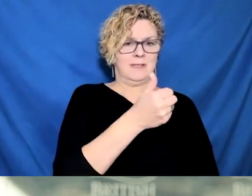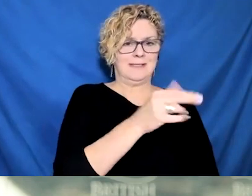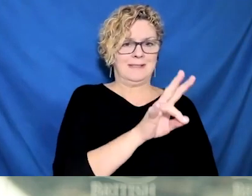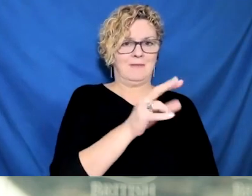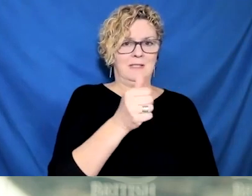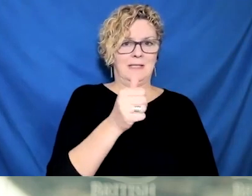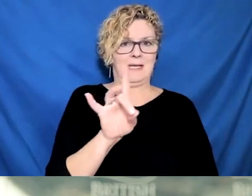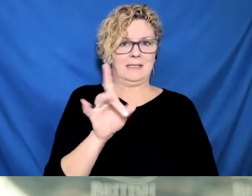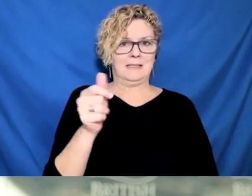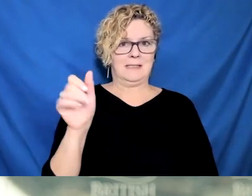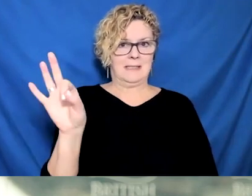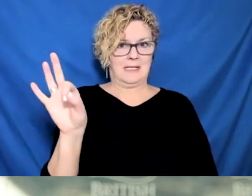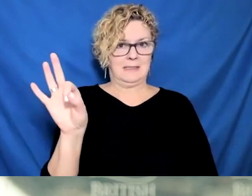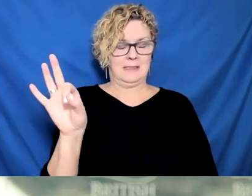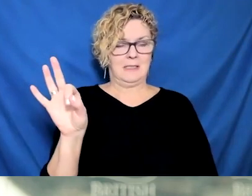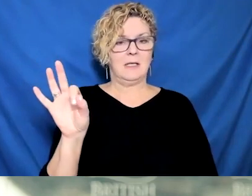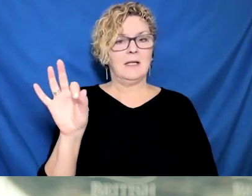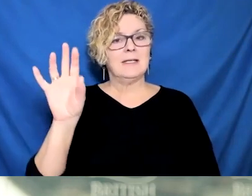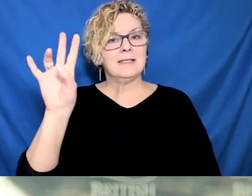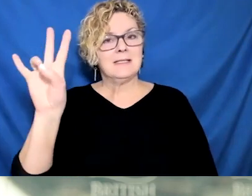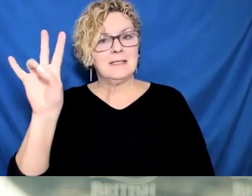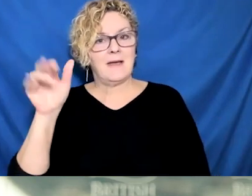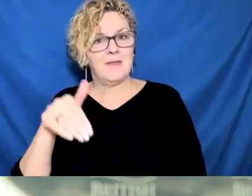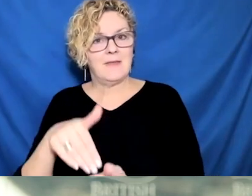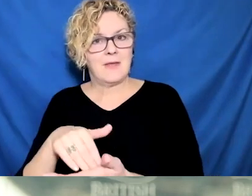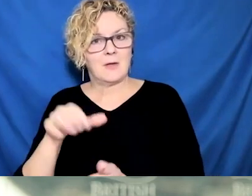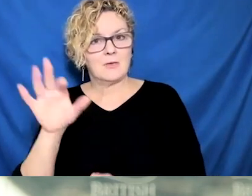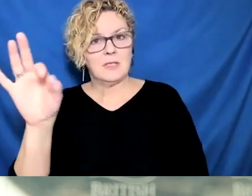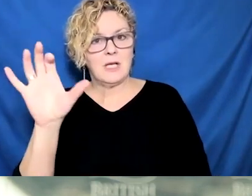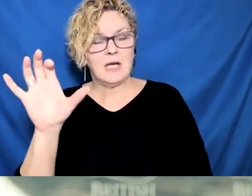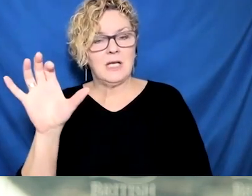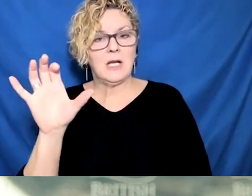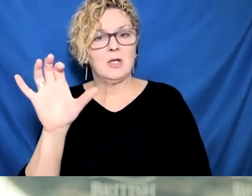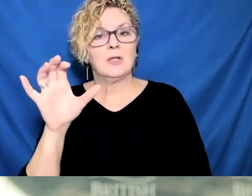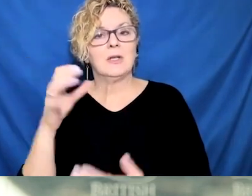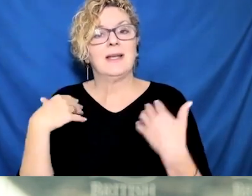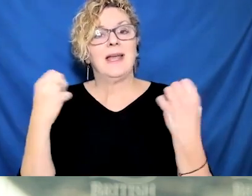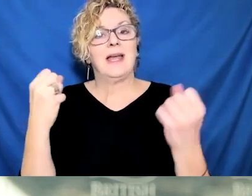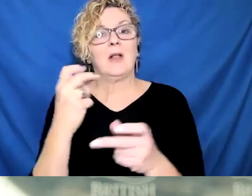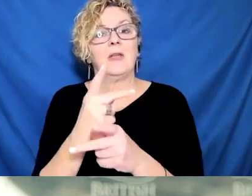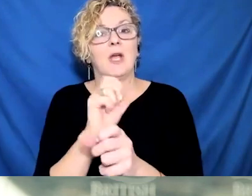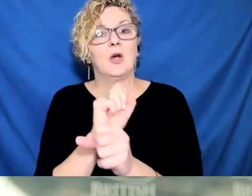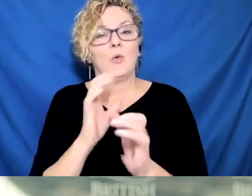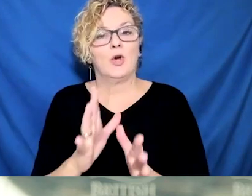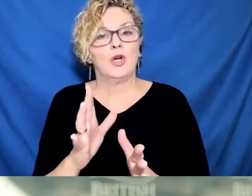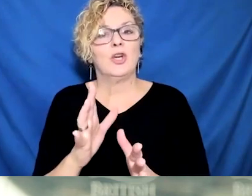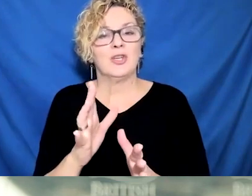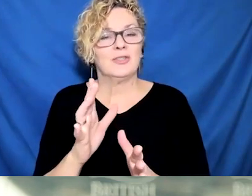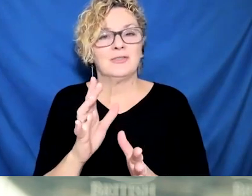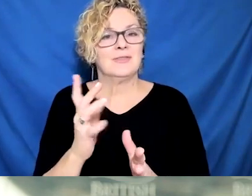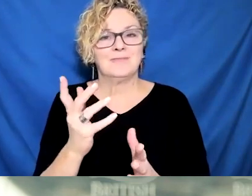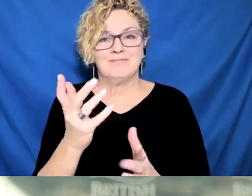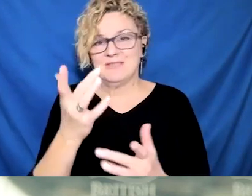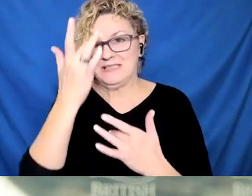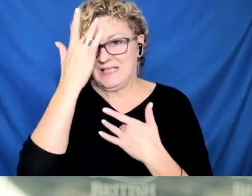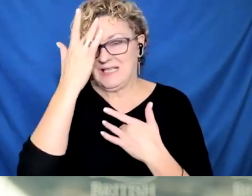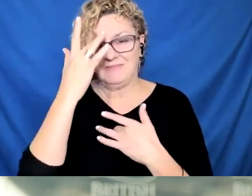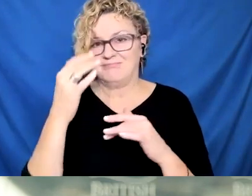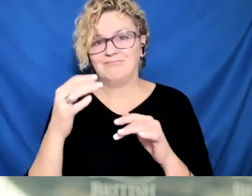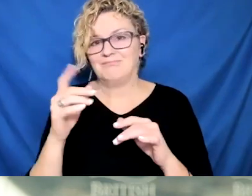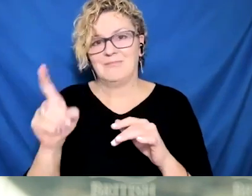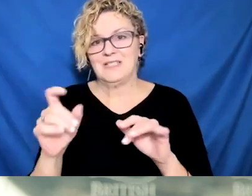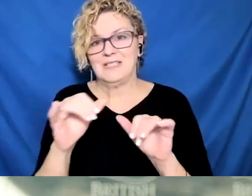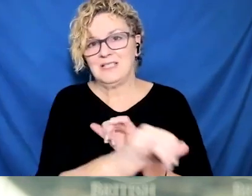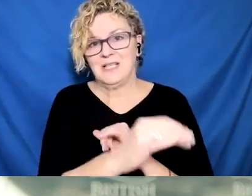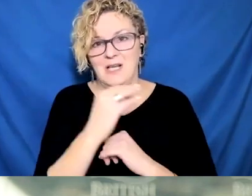just want to give you an update on some of those services so you know where we are. Since the announcements, the information